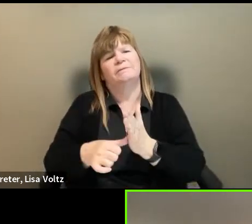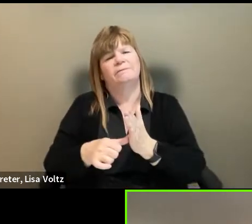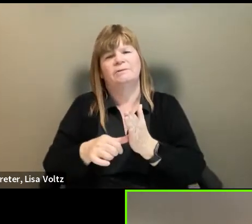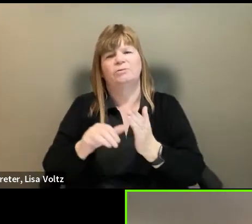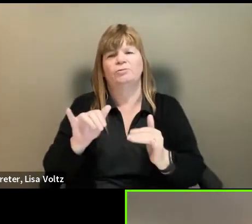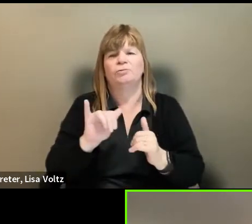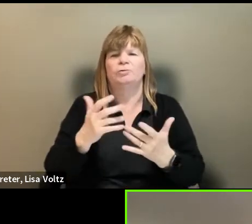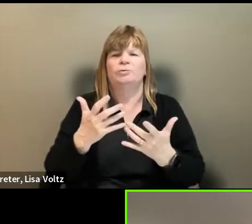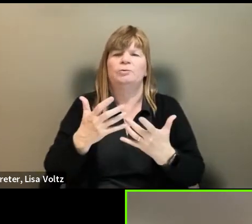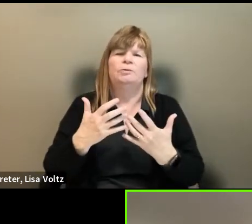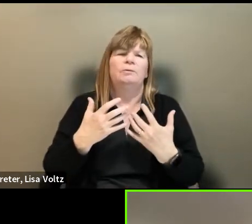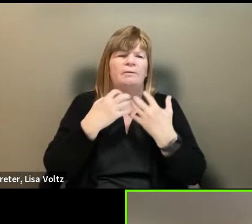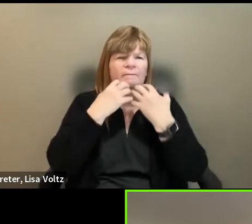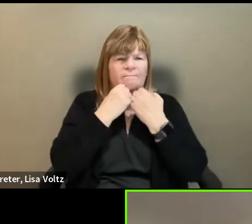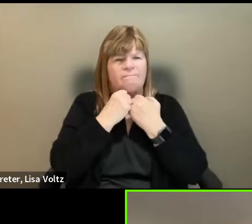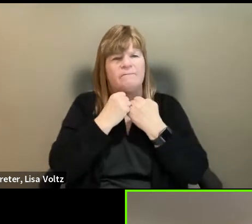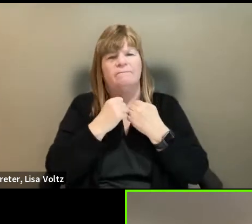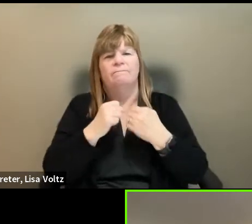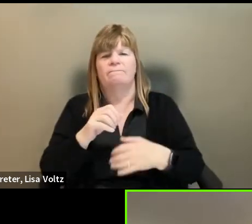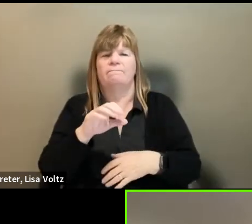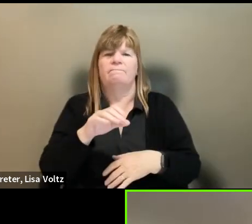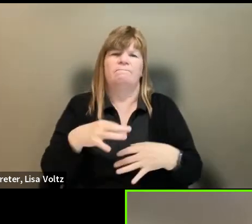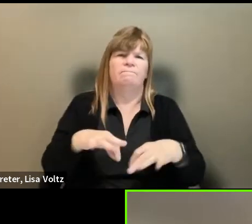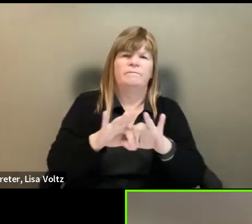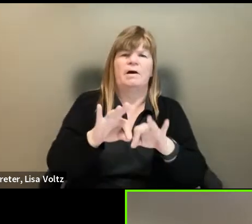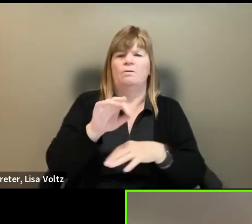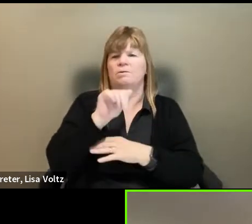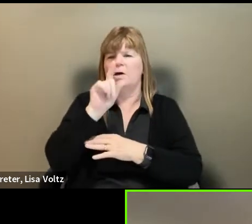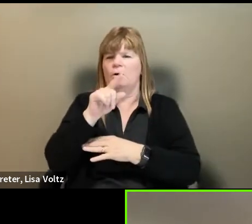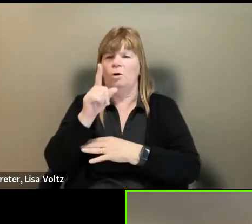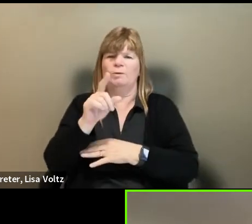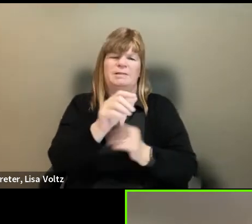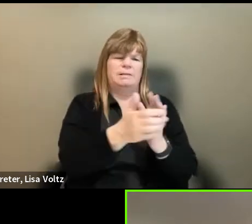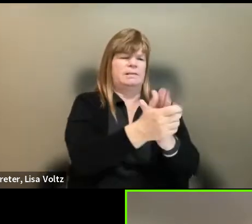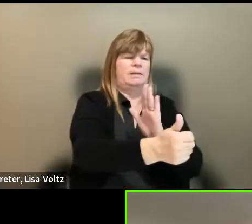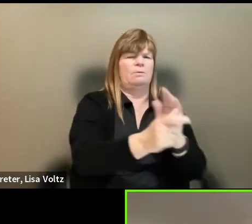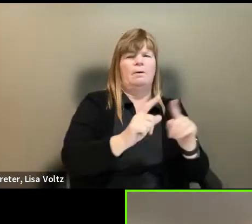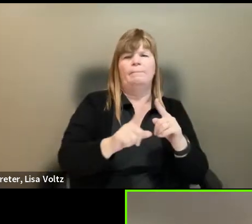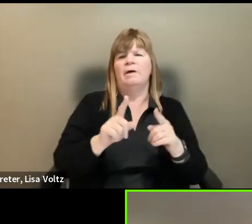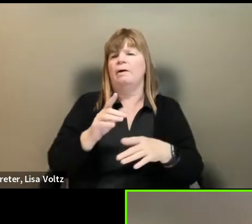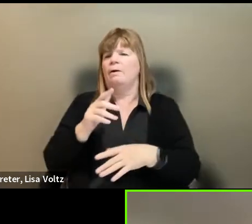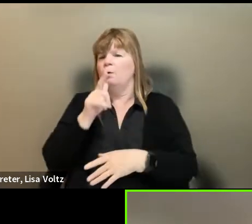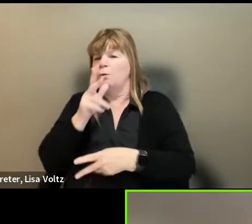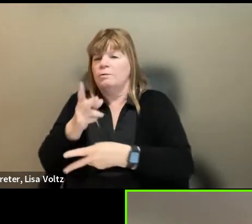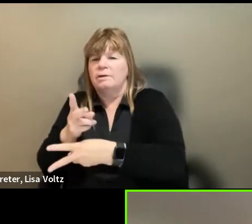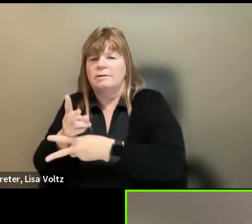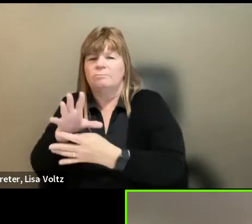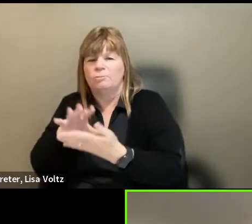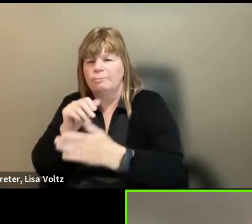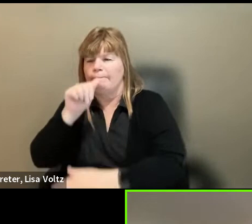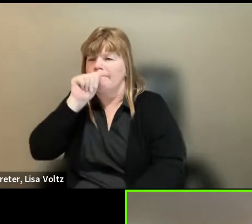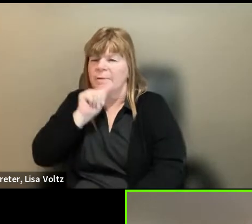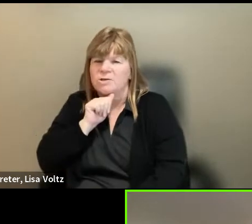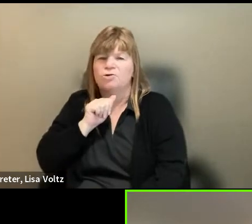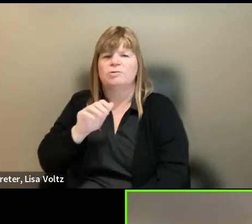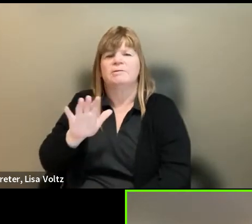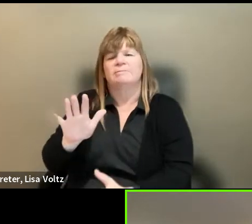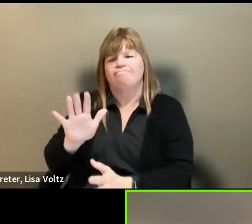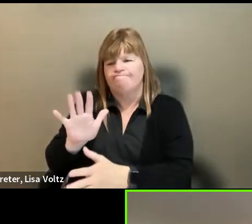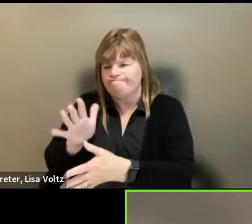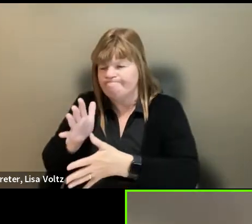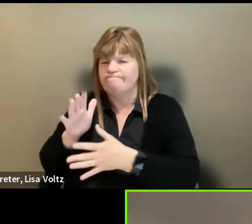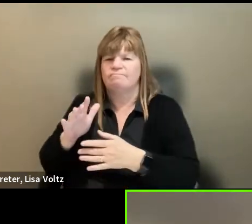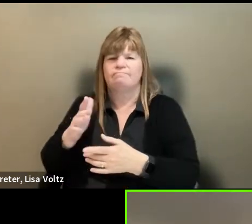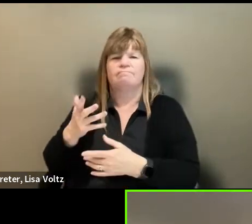that are learned. It's not just concrete skills, but, um, caregivers learn patience, um, diligence, resilience.